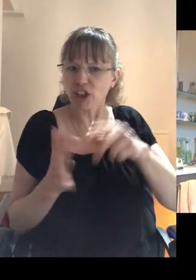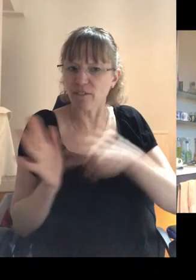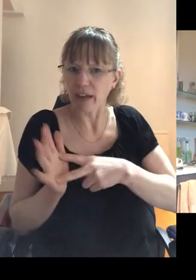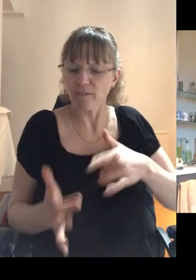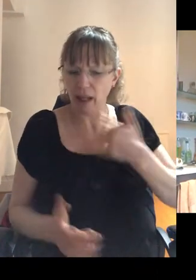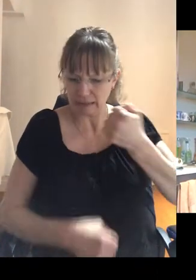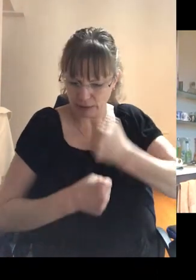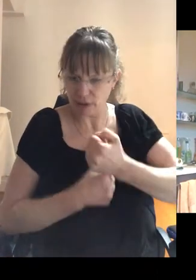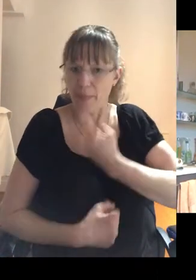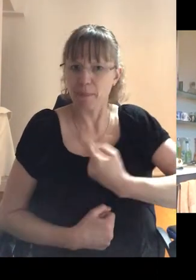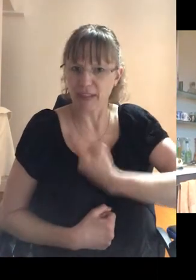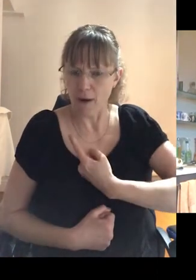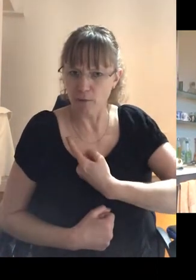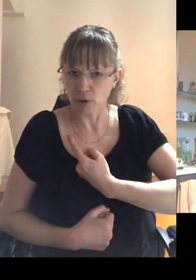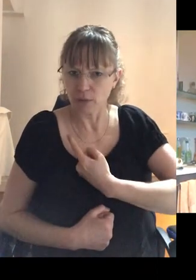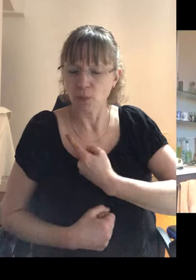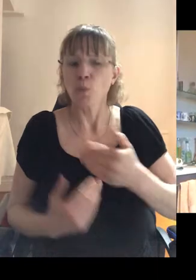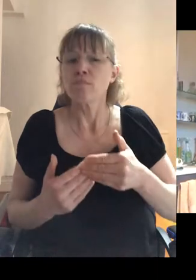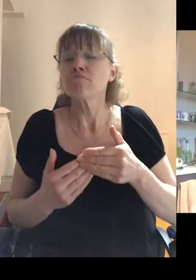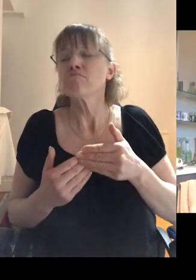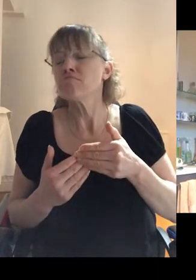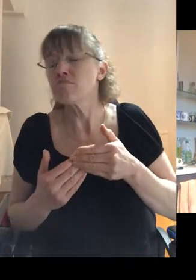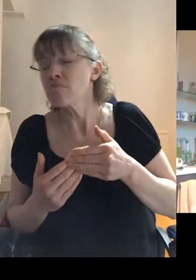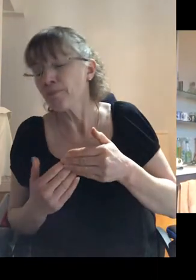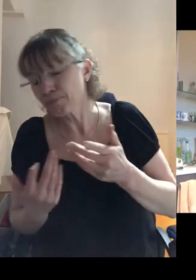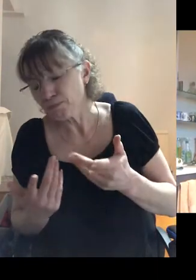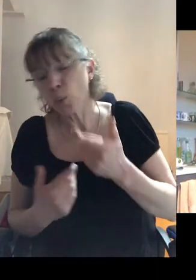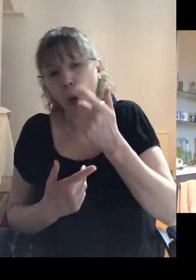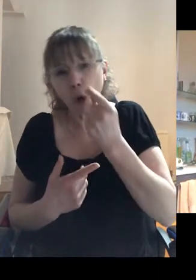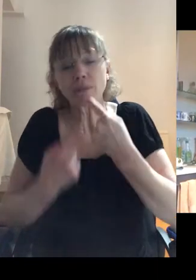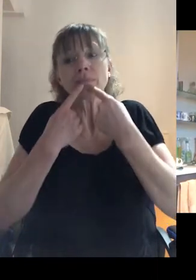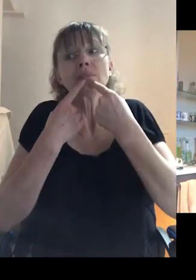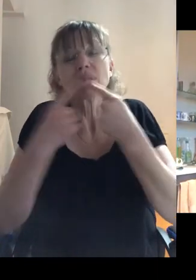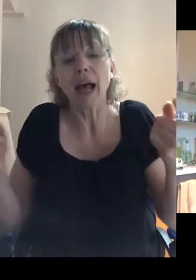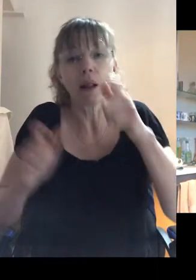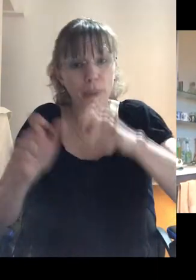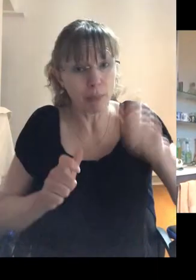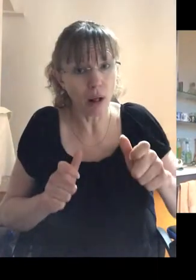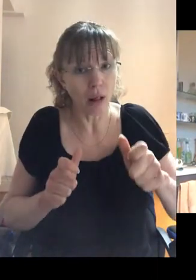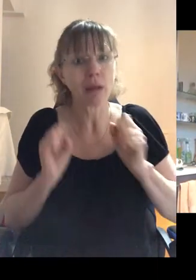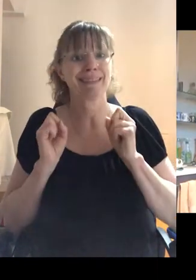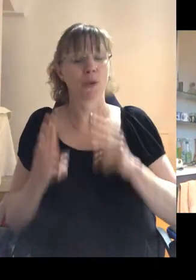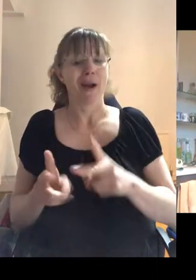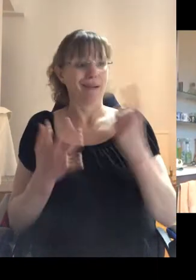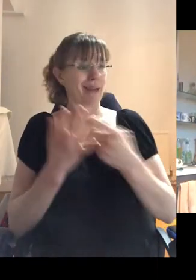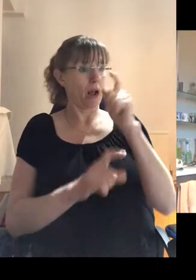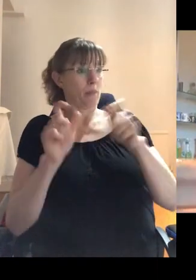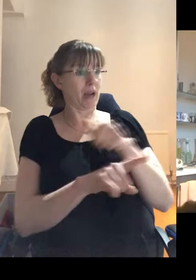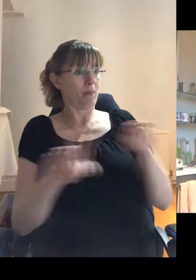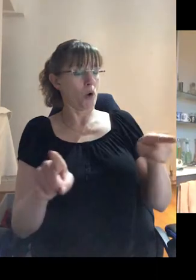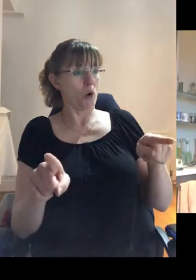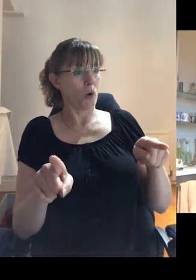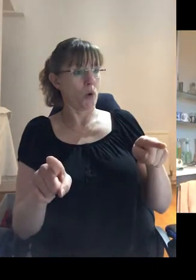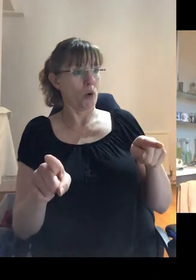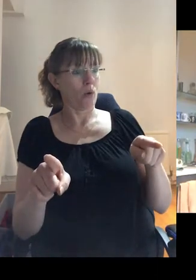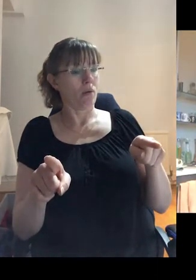in themselves, were more likely to tell people in a way that those other people would then